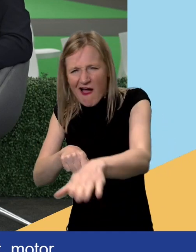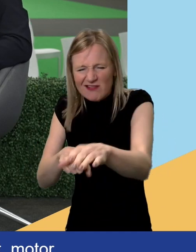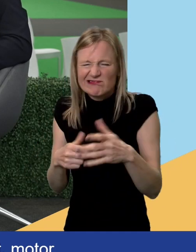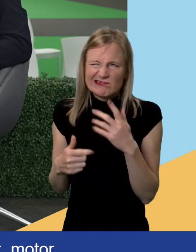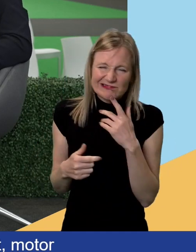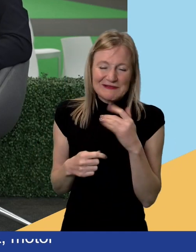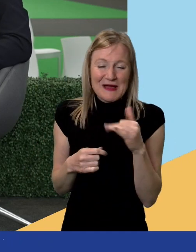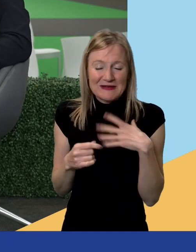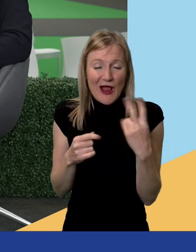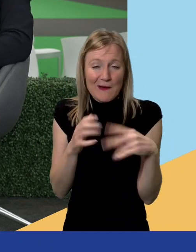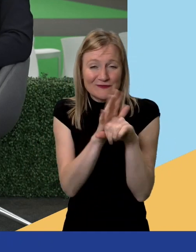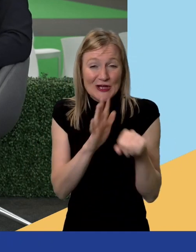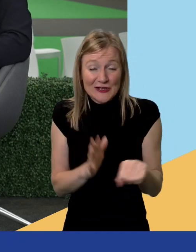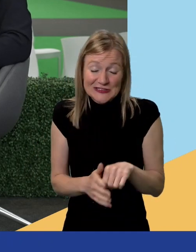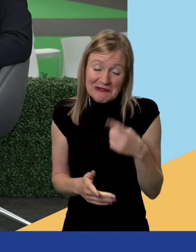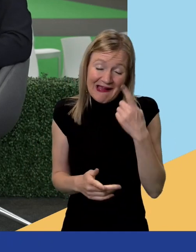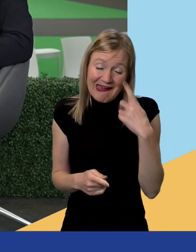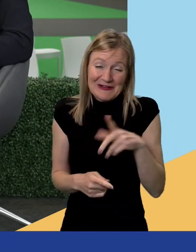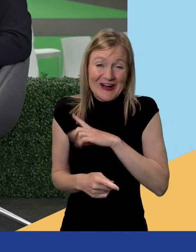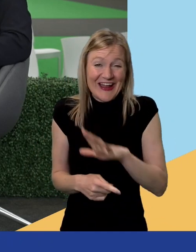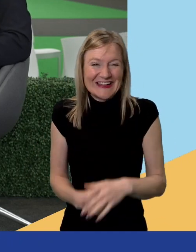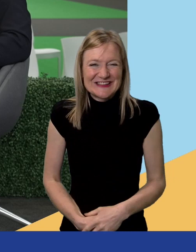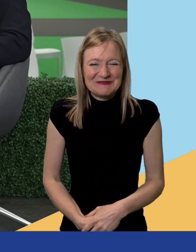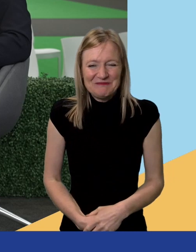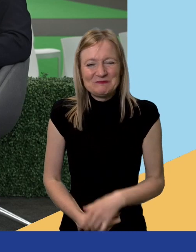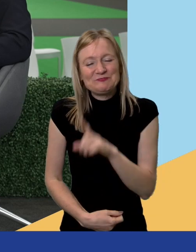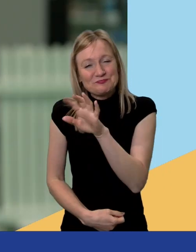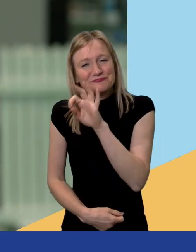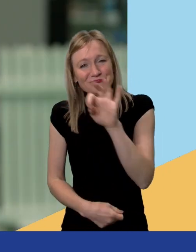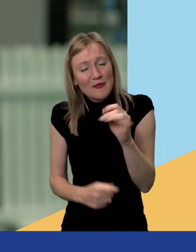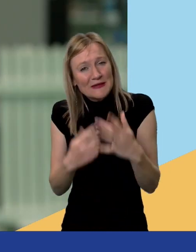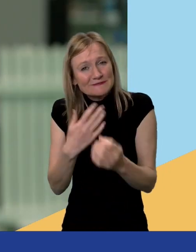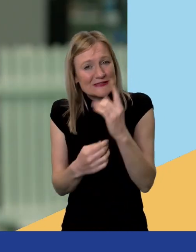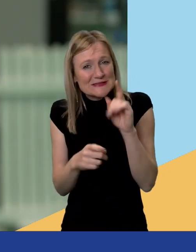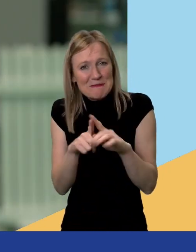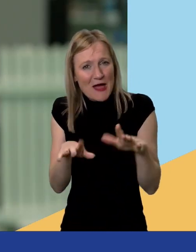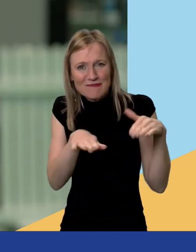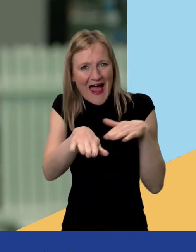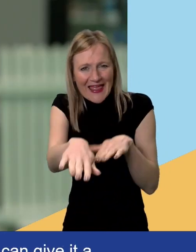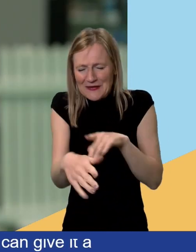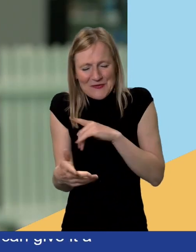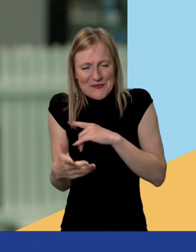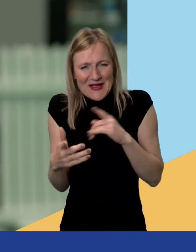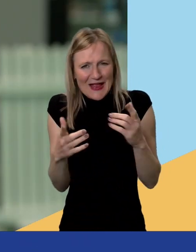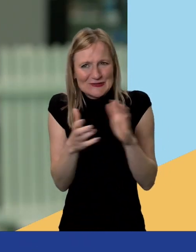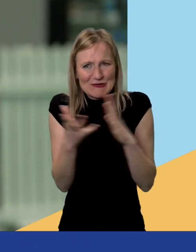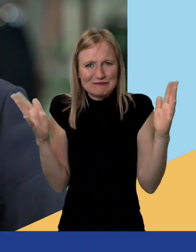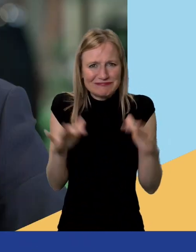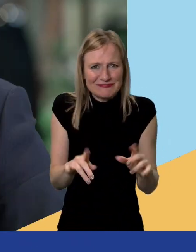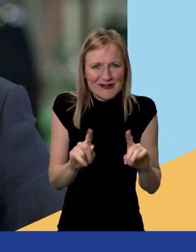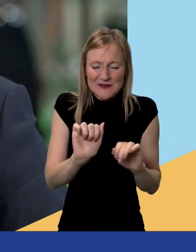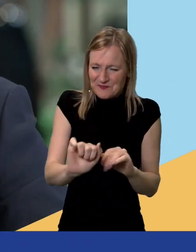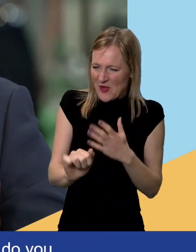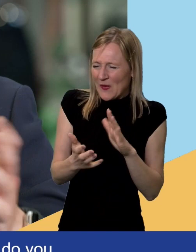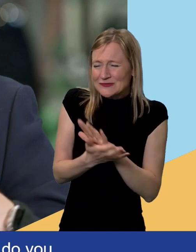a couple of charges. You can give it a go. So you've done similar before. What do you enjoy most about these rallies? Bringing everybody together and showing